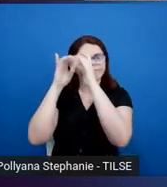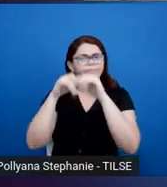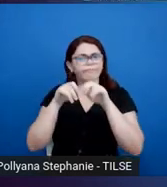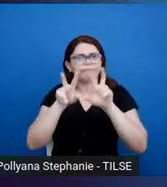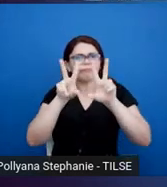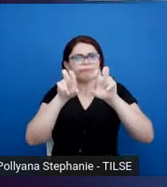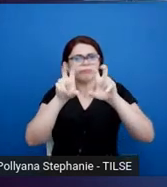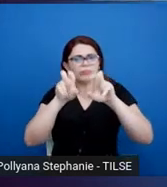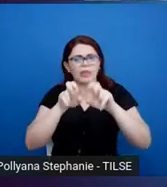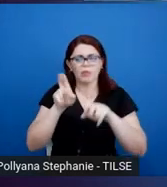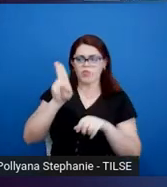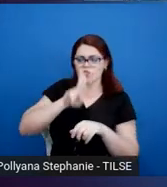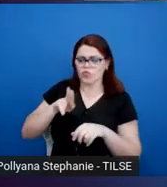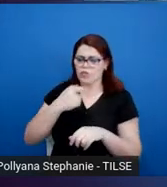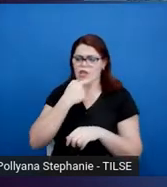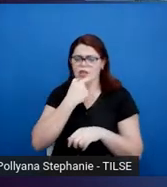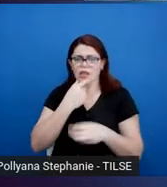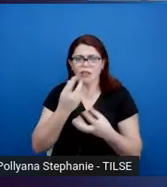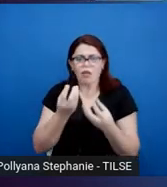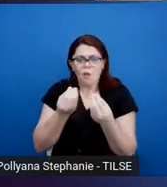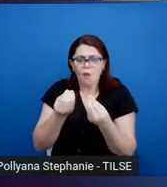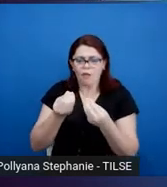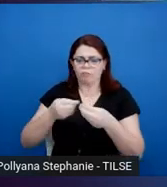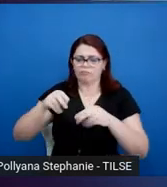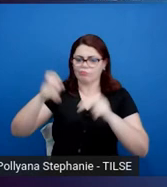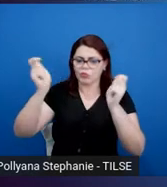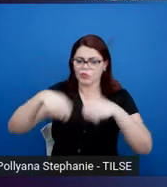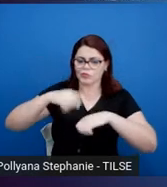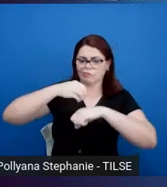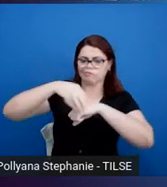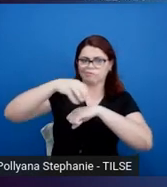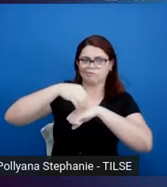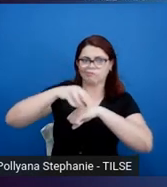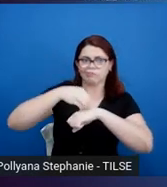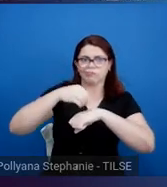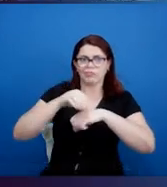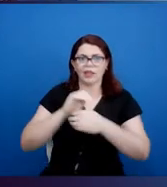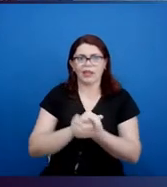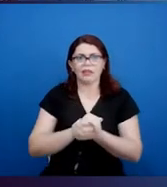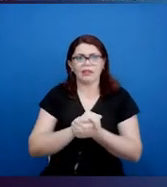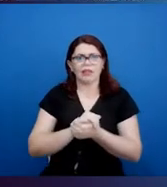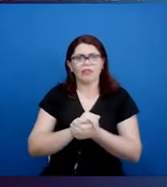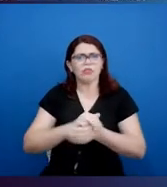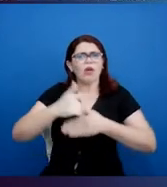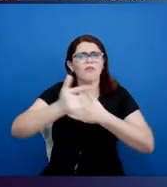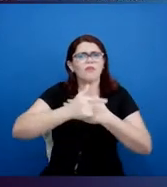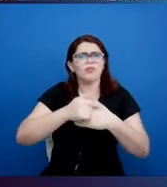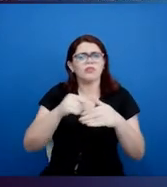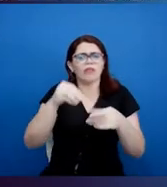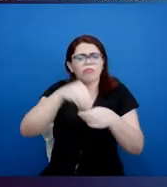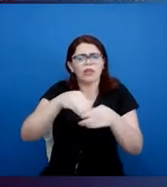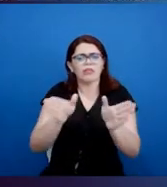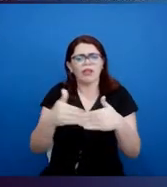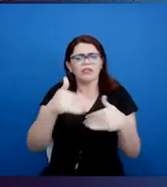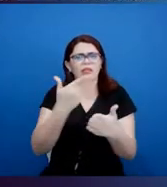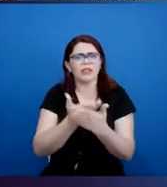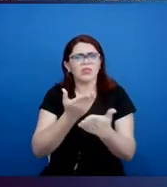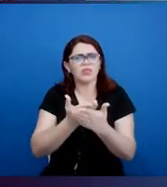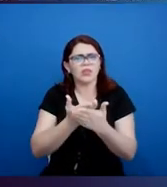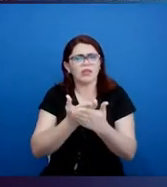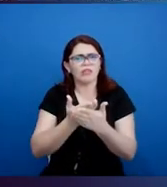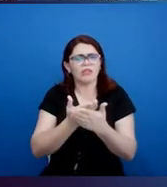medium instruction and what happens actually in any classroom where we might teach. What's the role of language